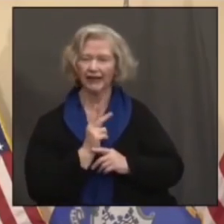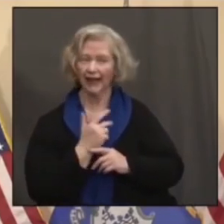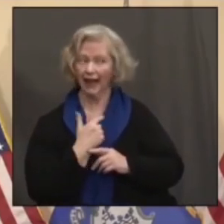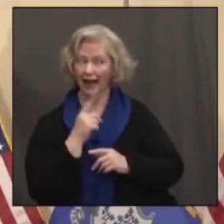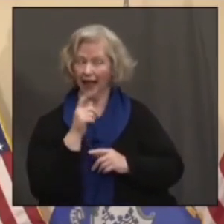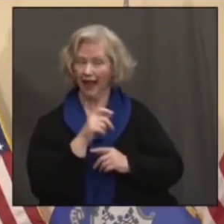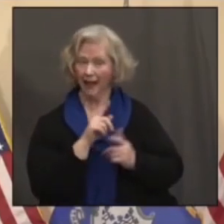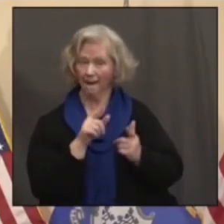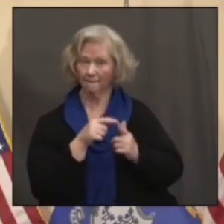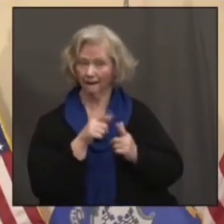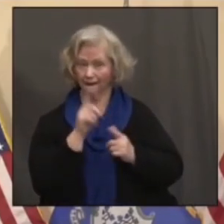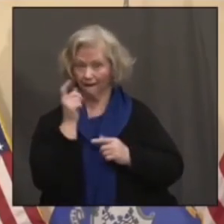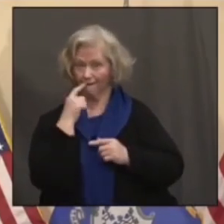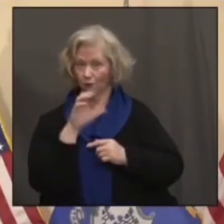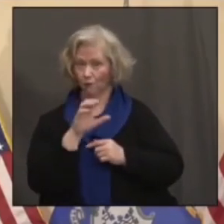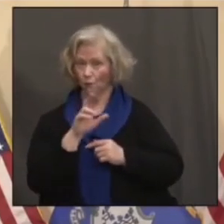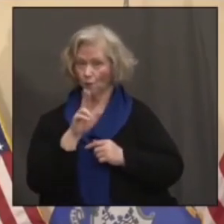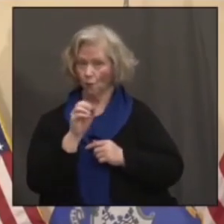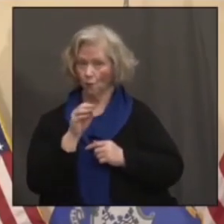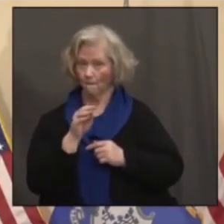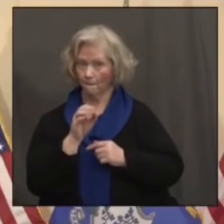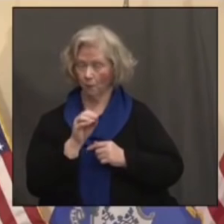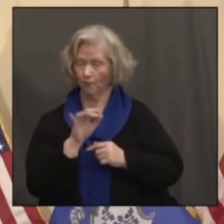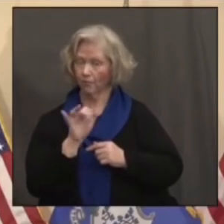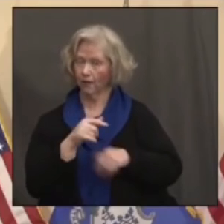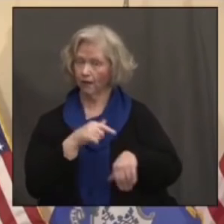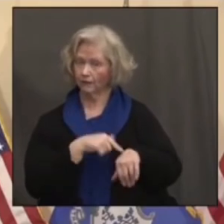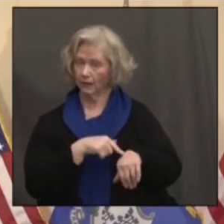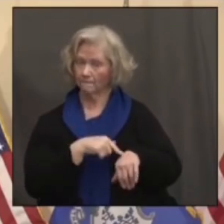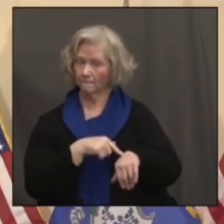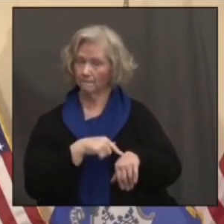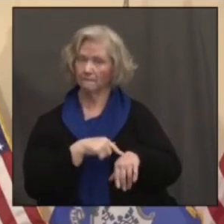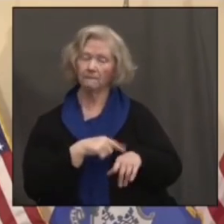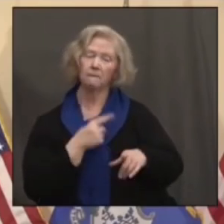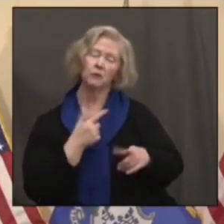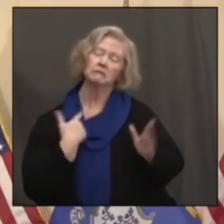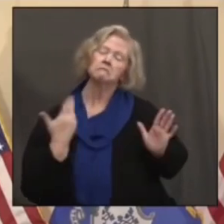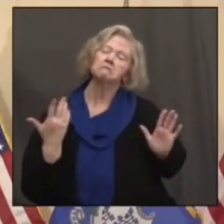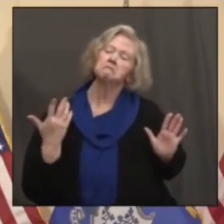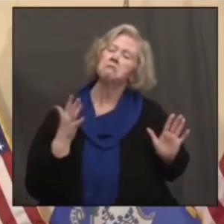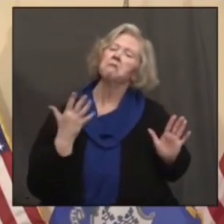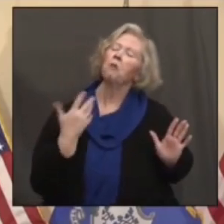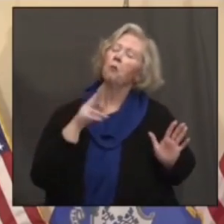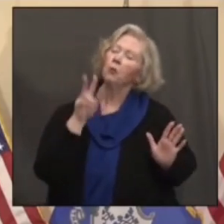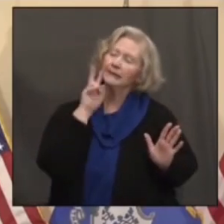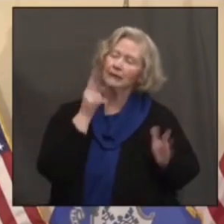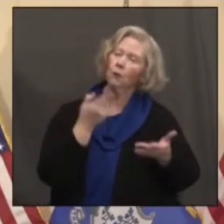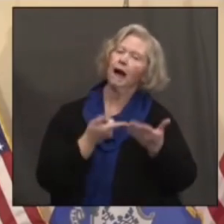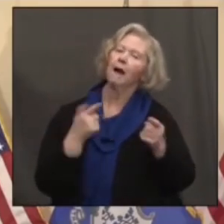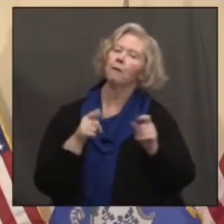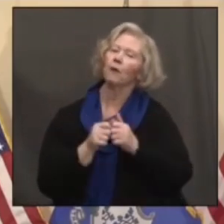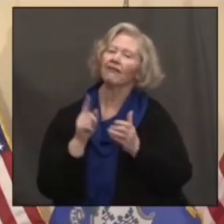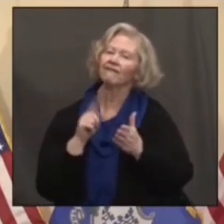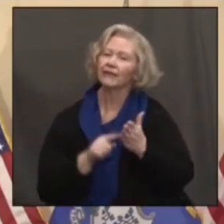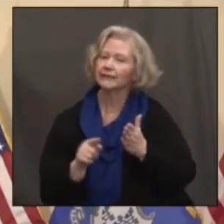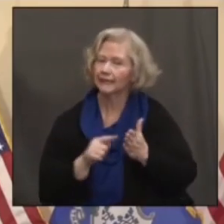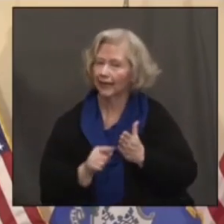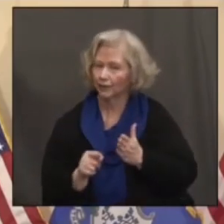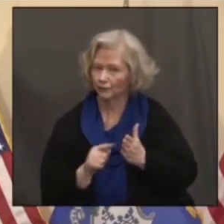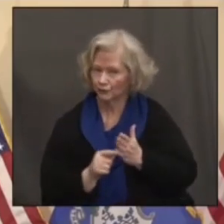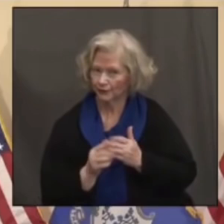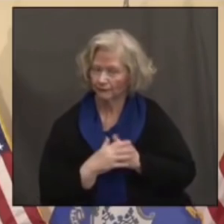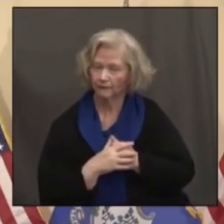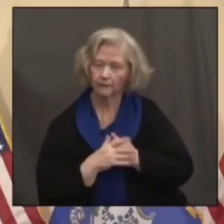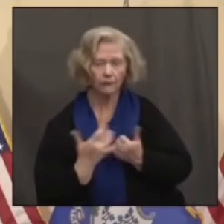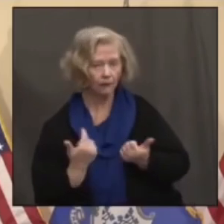to ask you about Governor Cuomo. At the time, you said, you know, let's let the investigation play out. But I want to touch base with